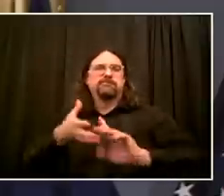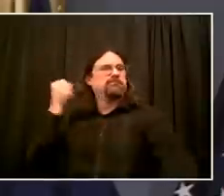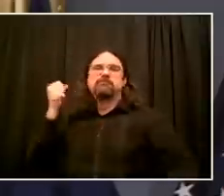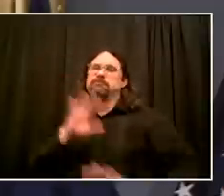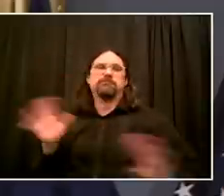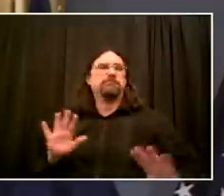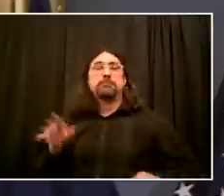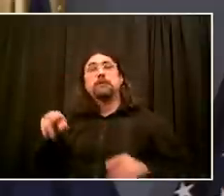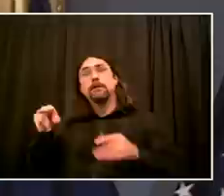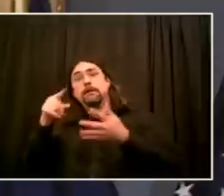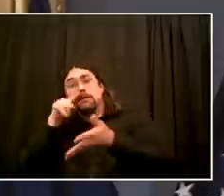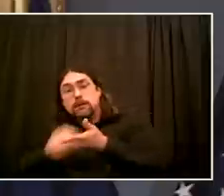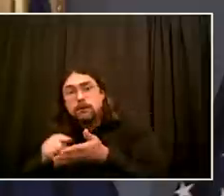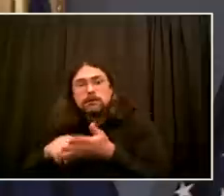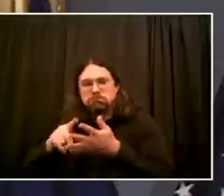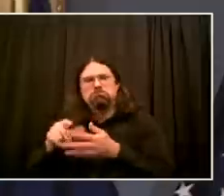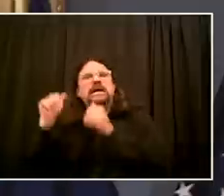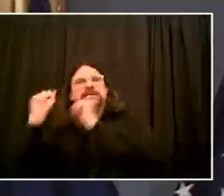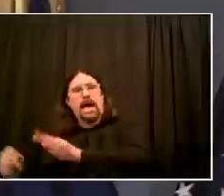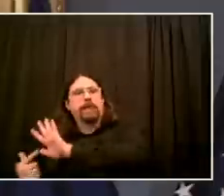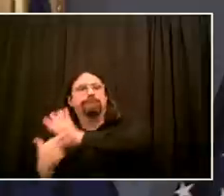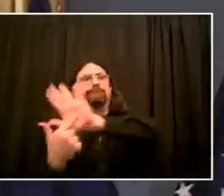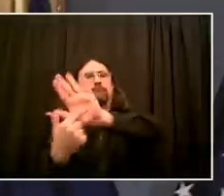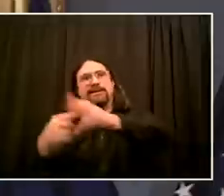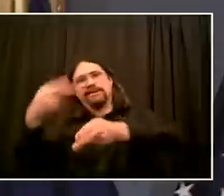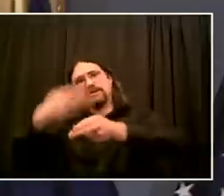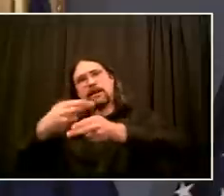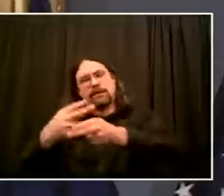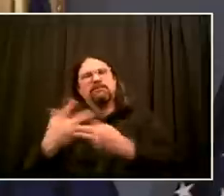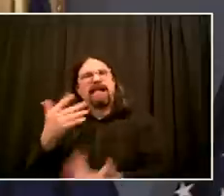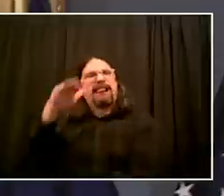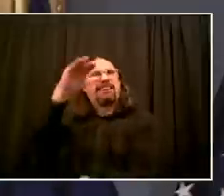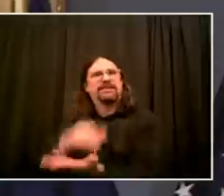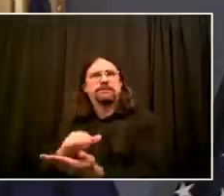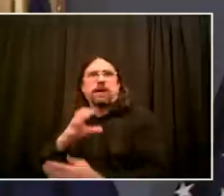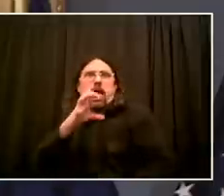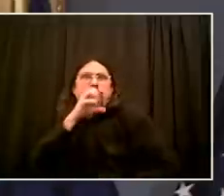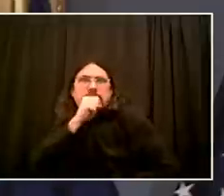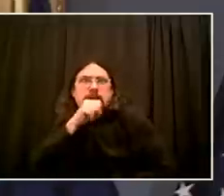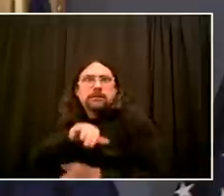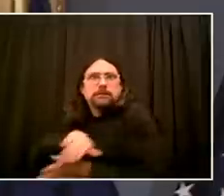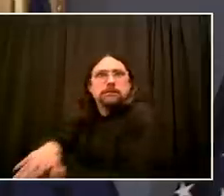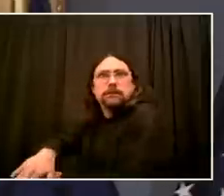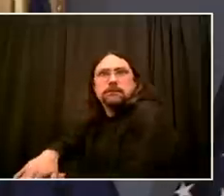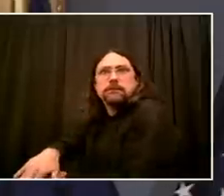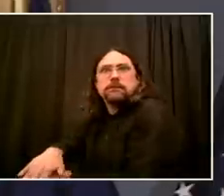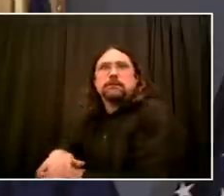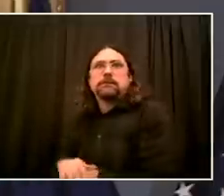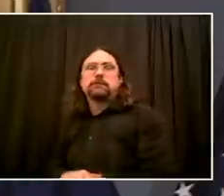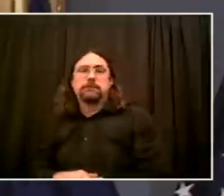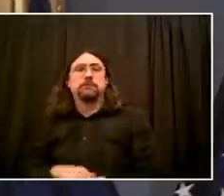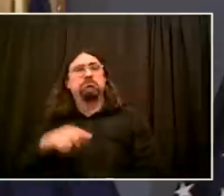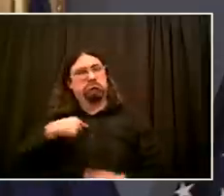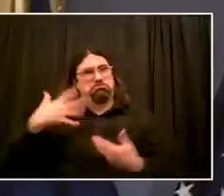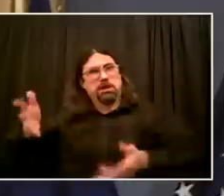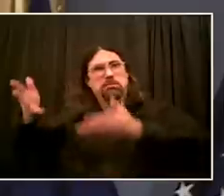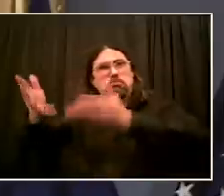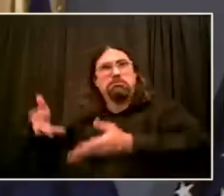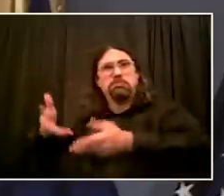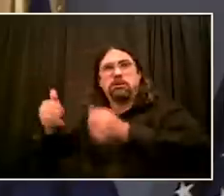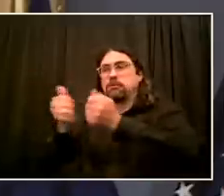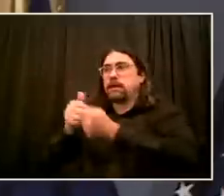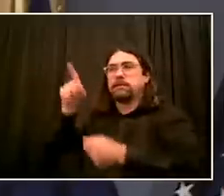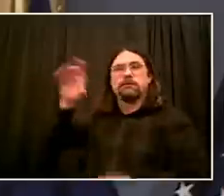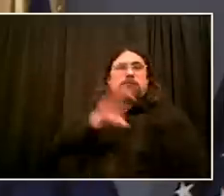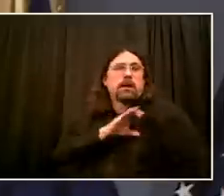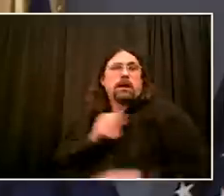agreed with me that this current law does not work and it hurts their mission of building a deeper bond between police and community. If